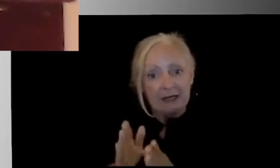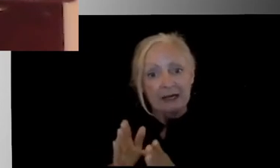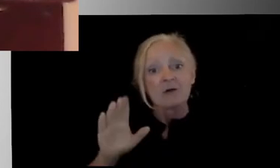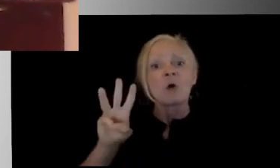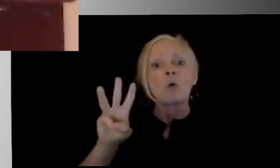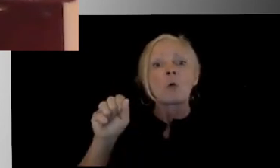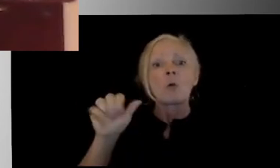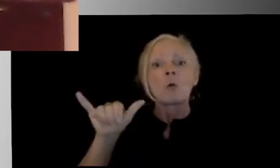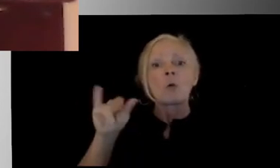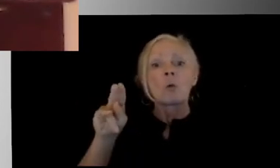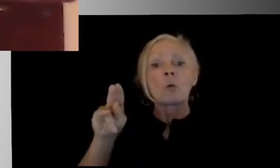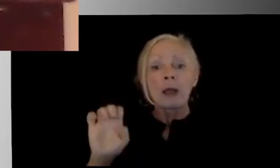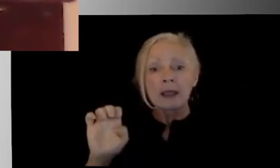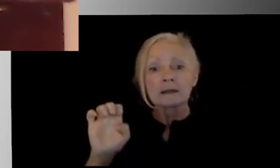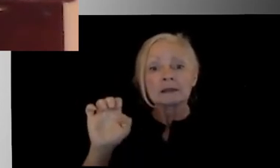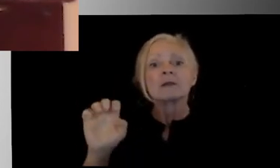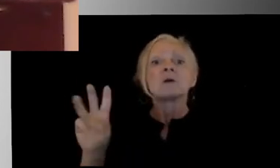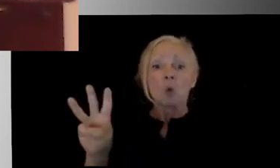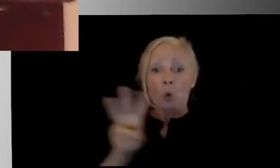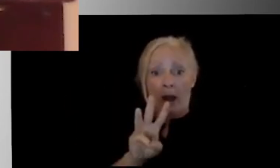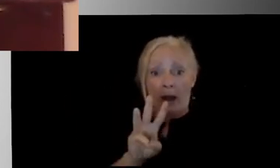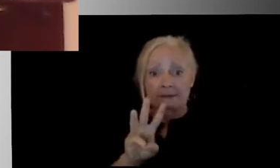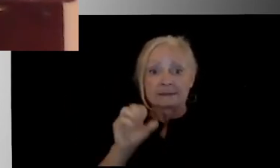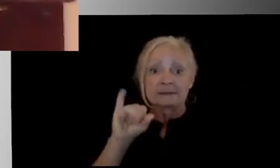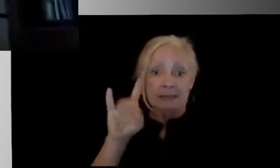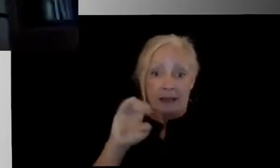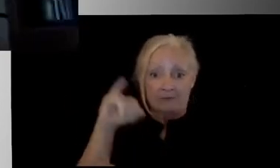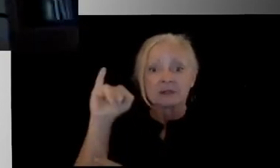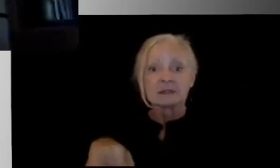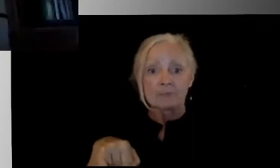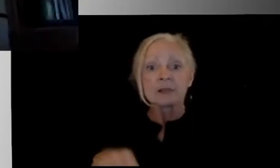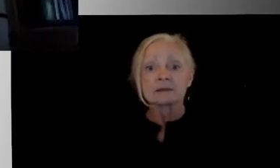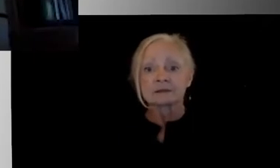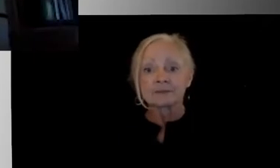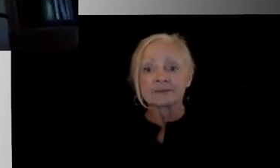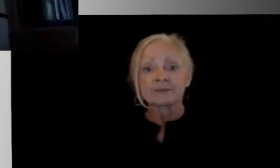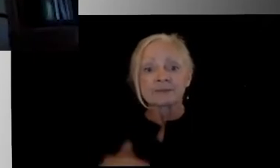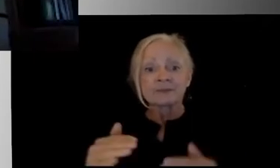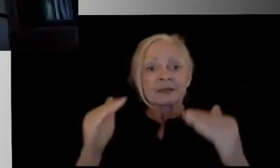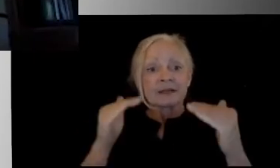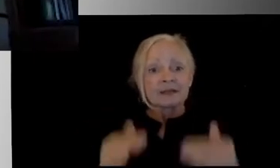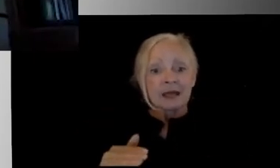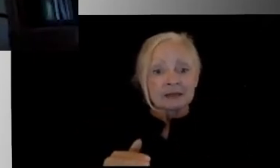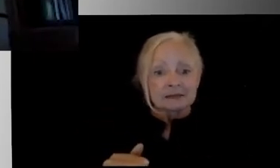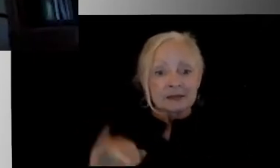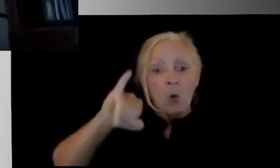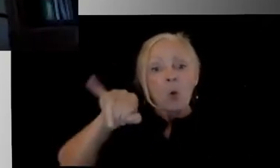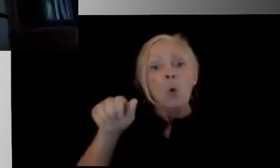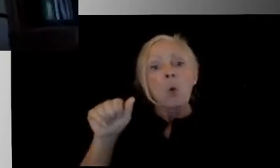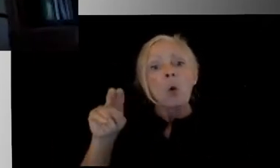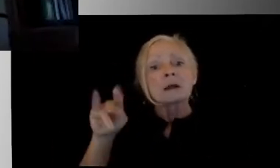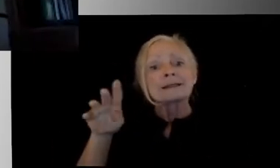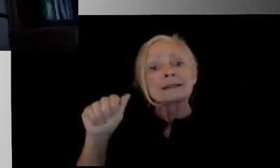of Wayne Township. It is in Marion County on the west side of Indianapolis. Okay, great. Next is Juanita Price, a second grade teacher in